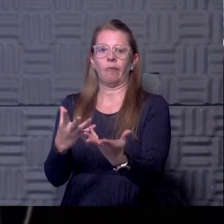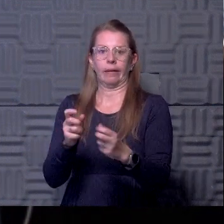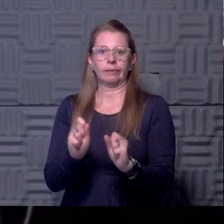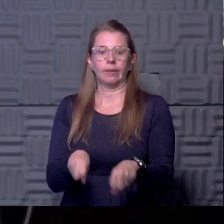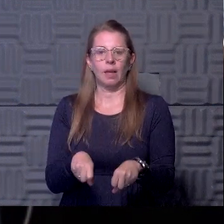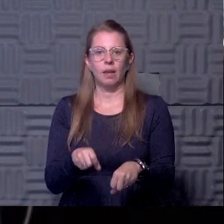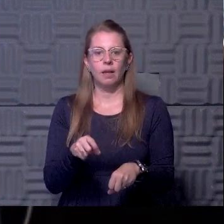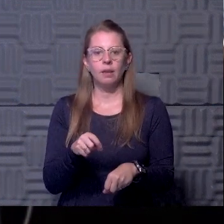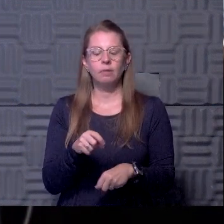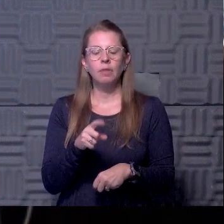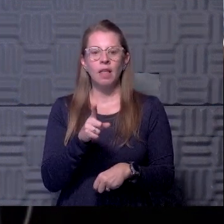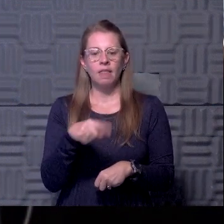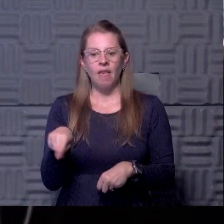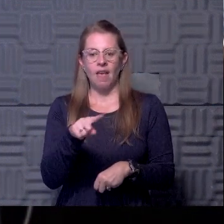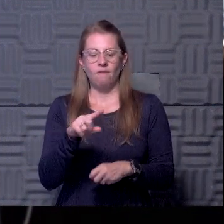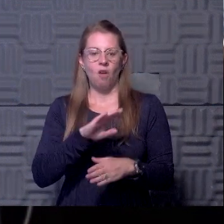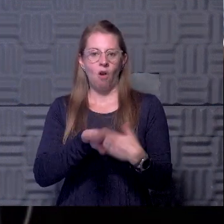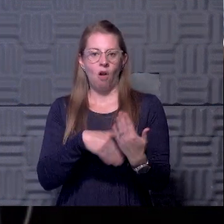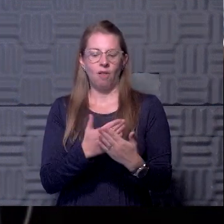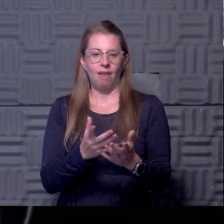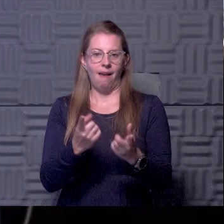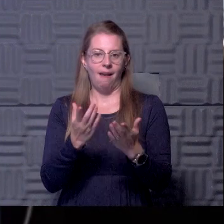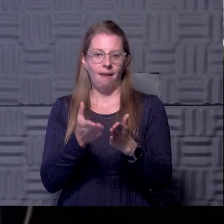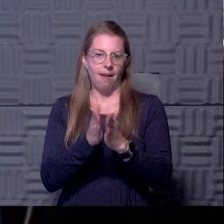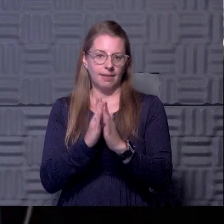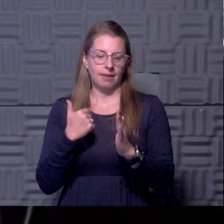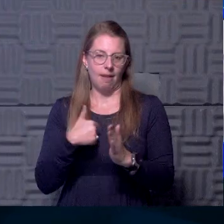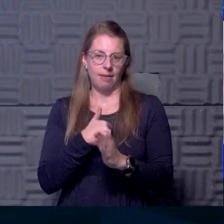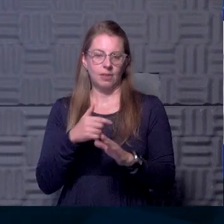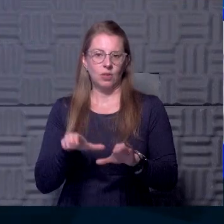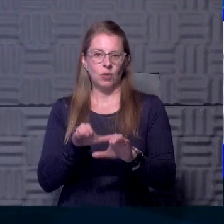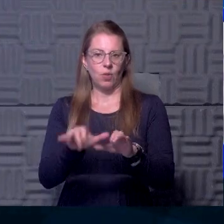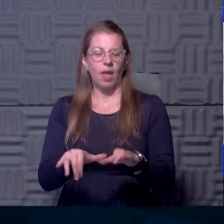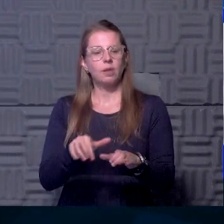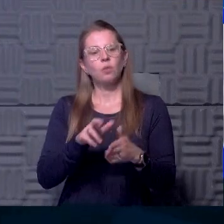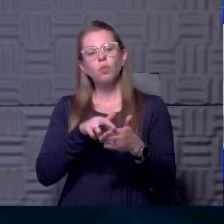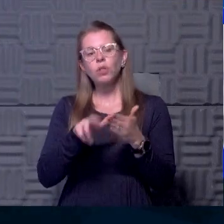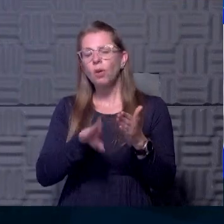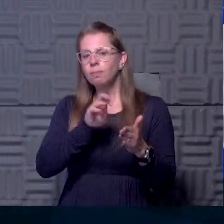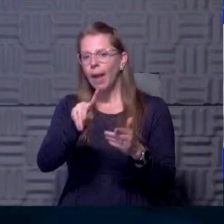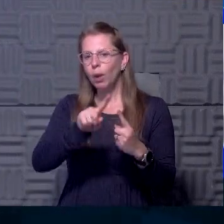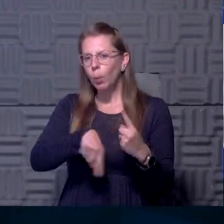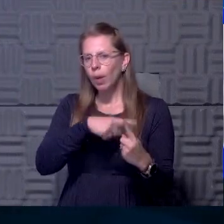asked us to do that. Uh, so we're not really concerned about that. Turnaround time.